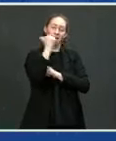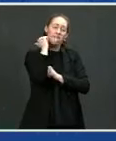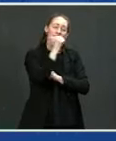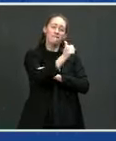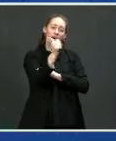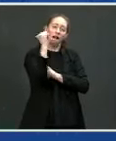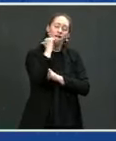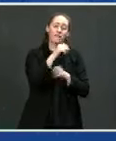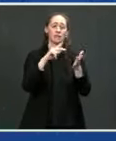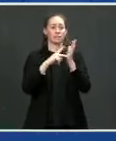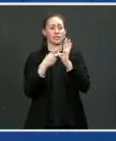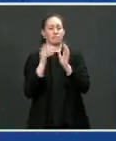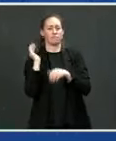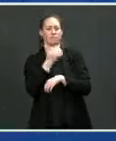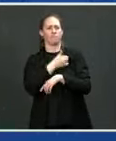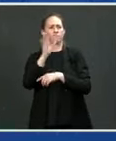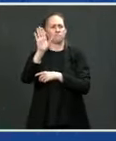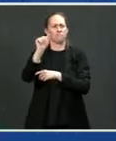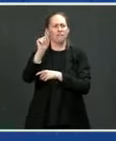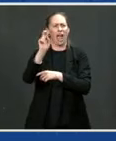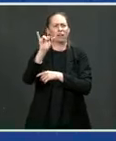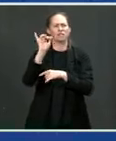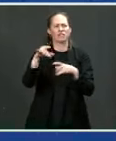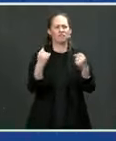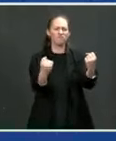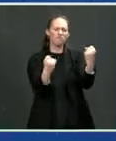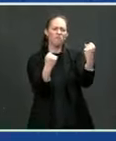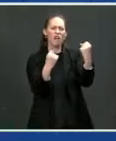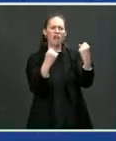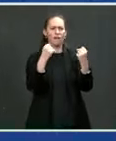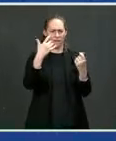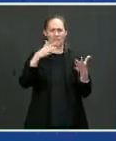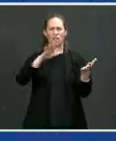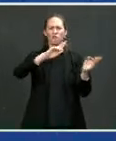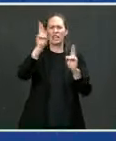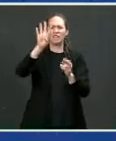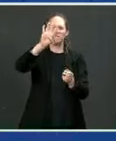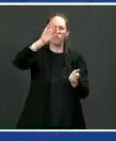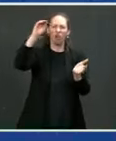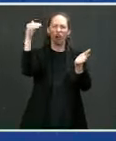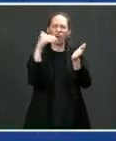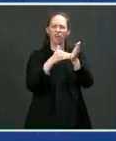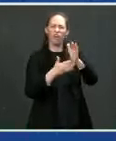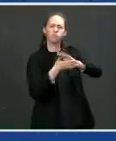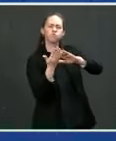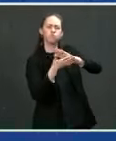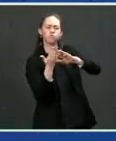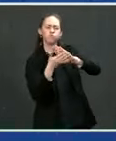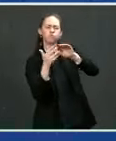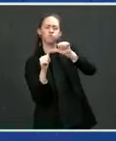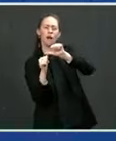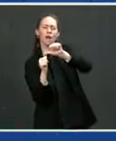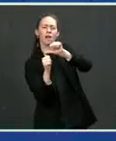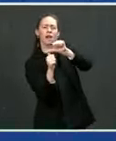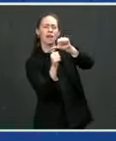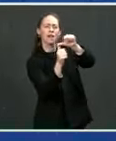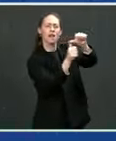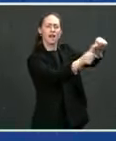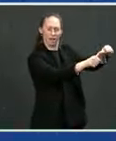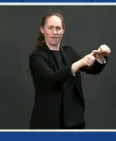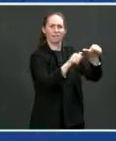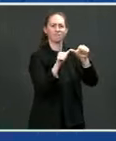we have almost 40,000 of these. And just to give you some perspective, there's only 4,400 in a Tesla Model 3.